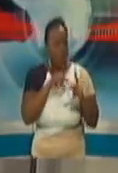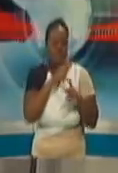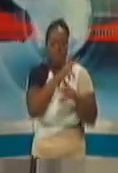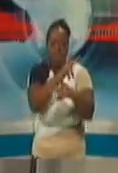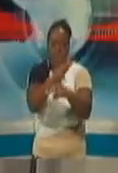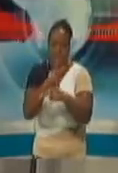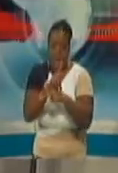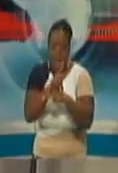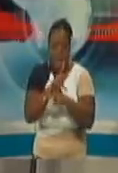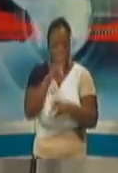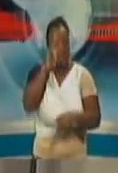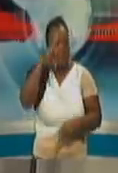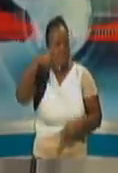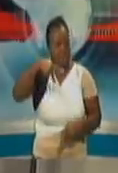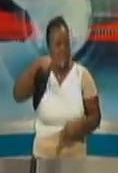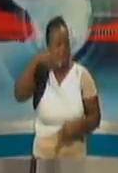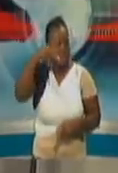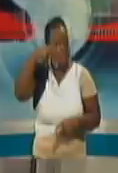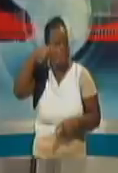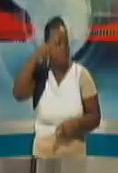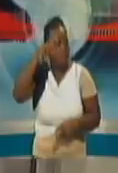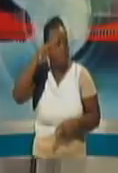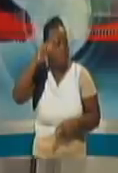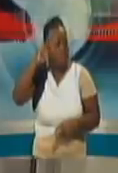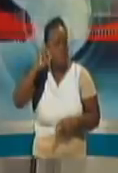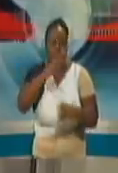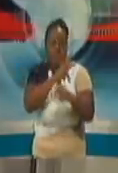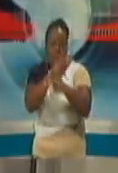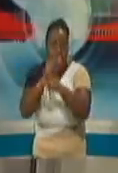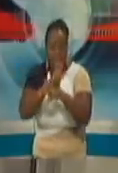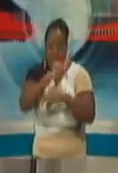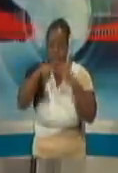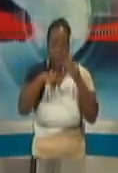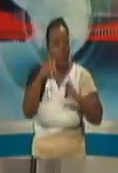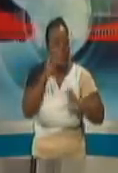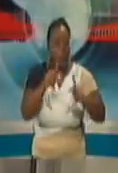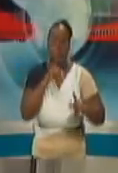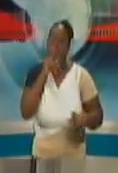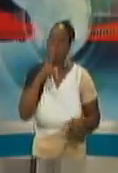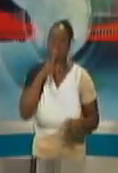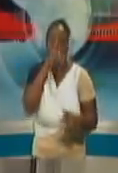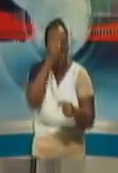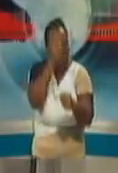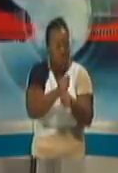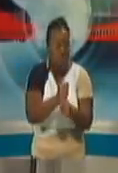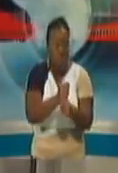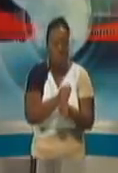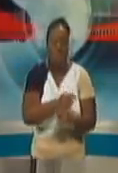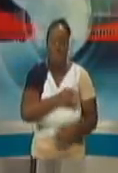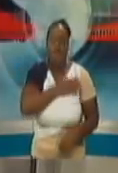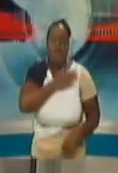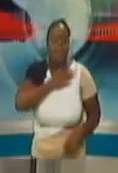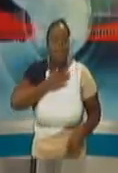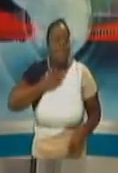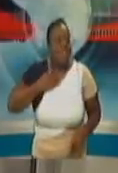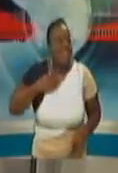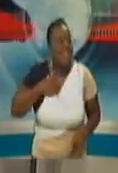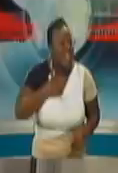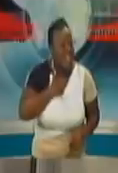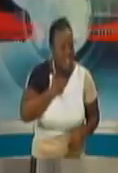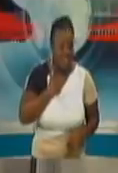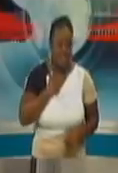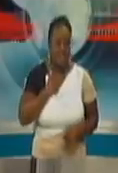That is simply not true. And I urge us all to be, you know, really